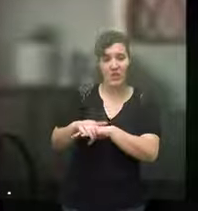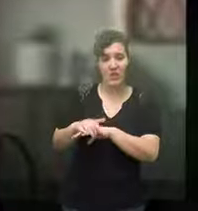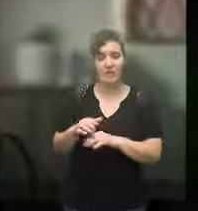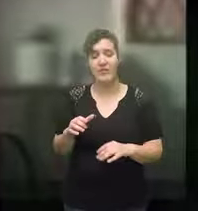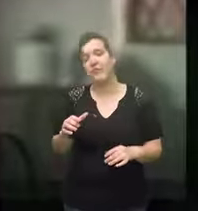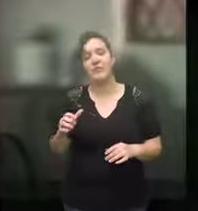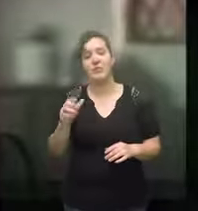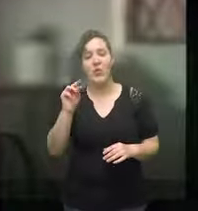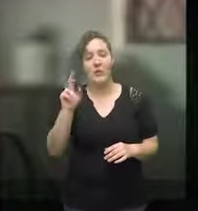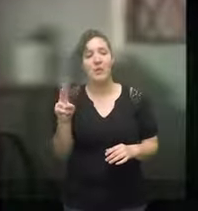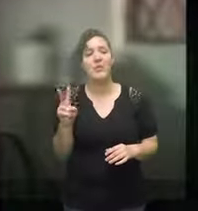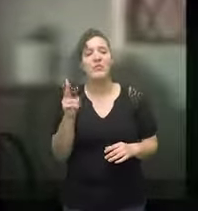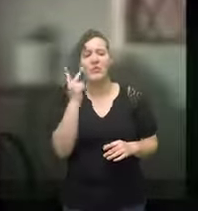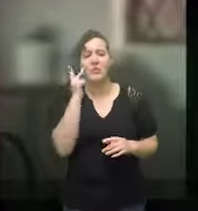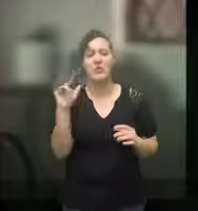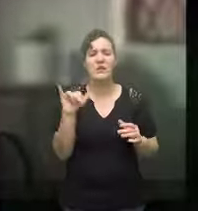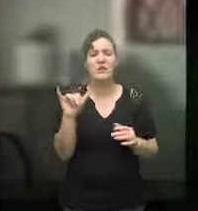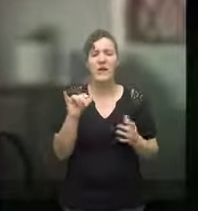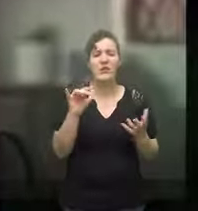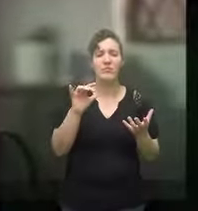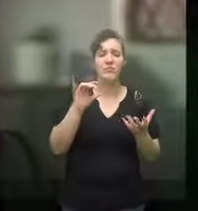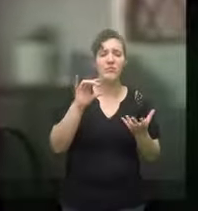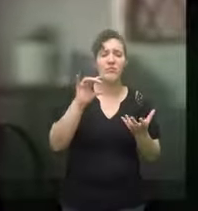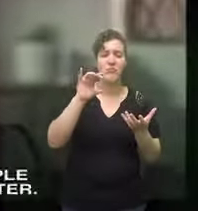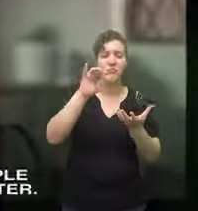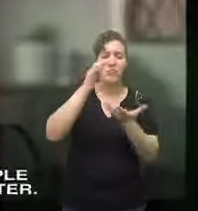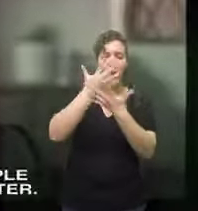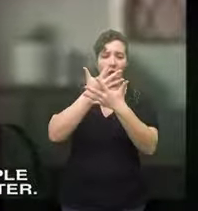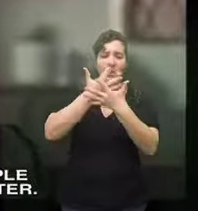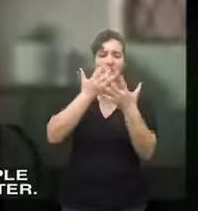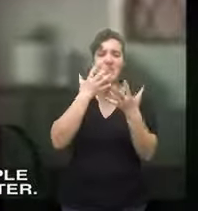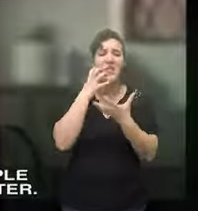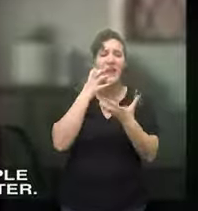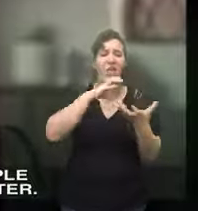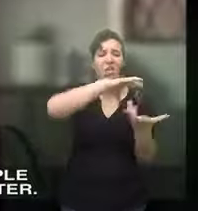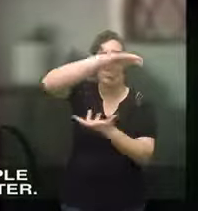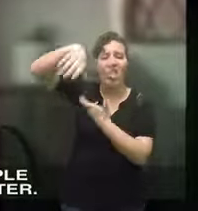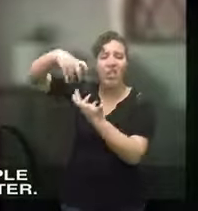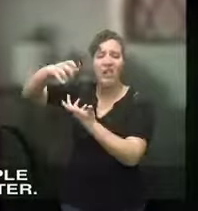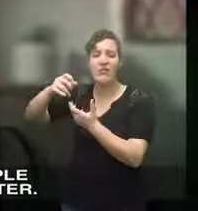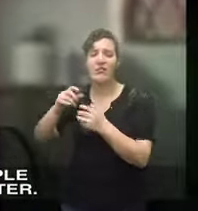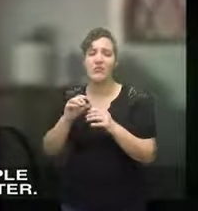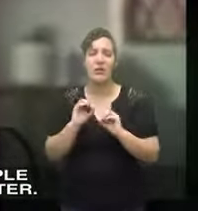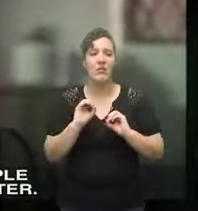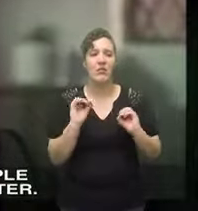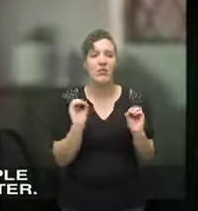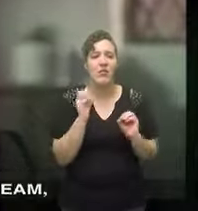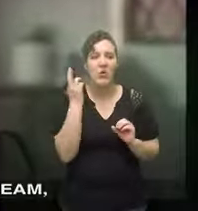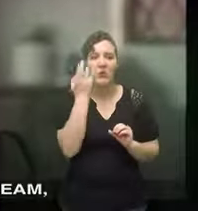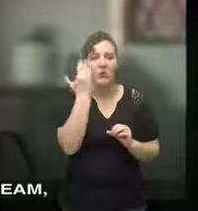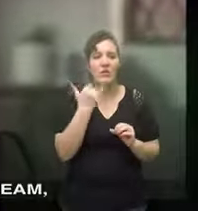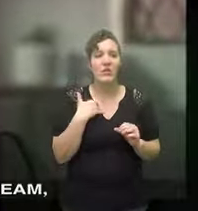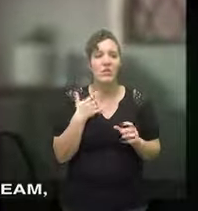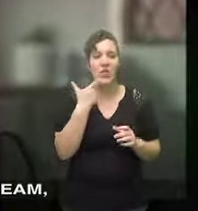dark heavy fog no wonder British people hang themselves in winter